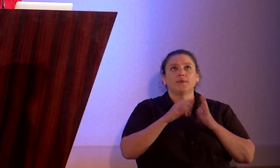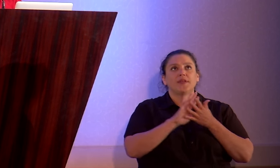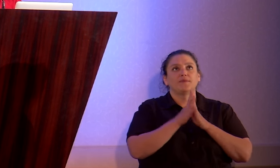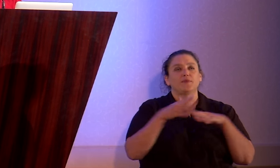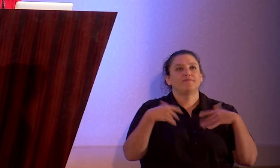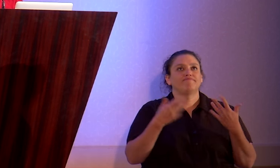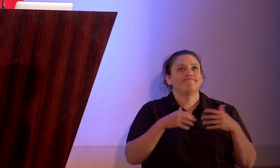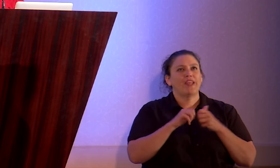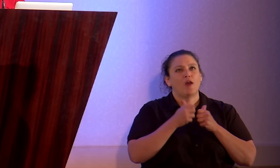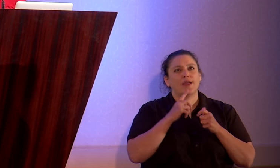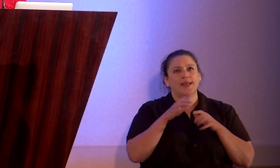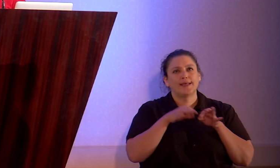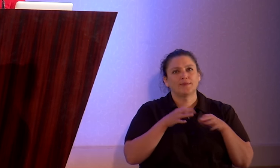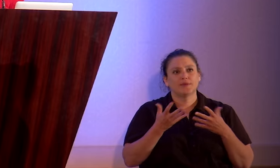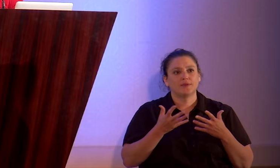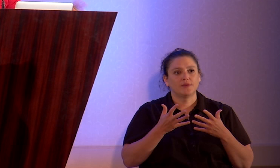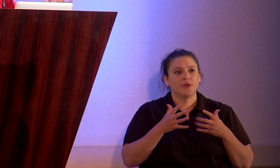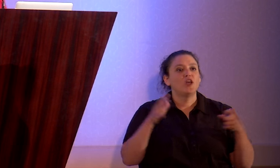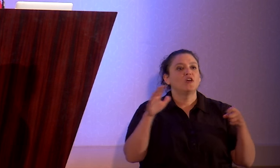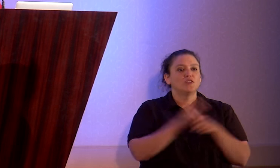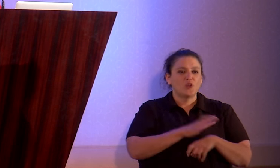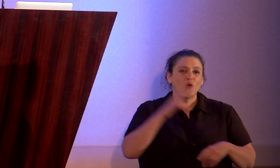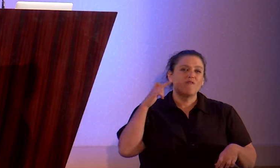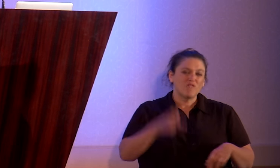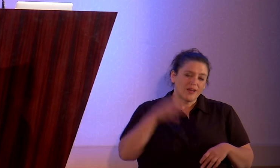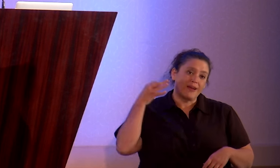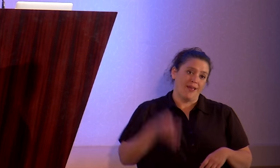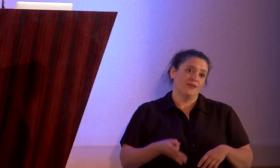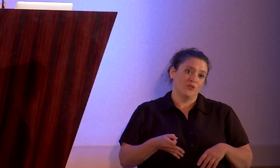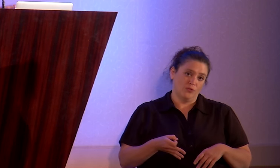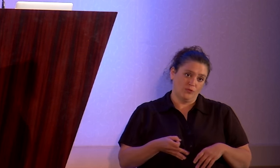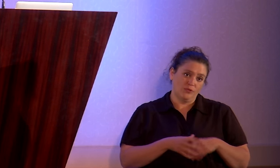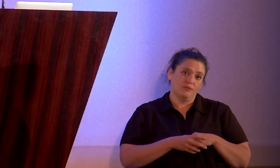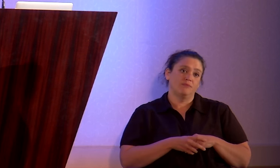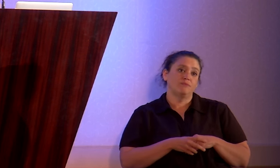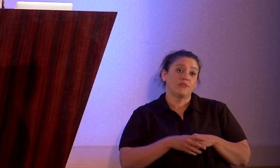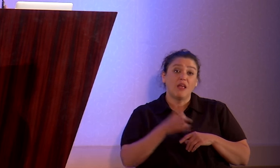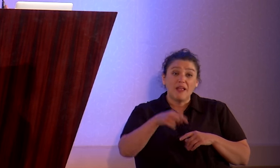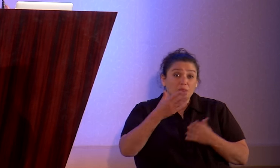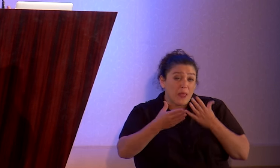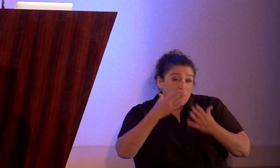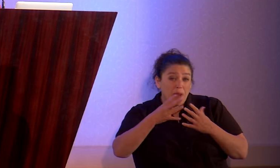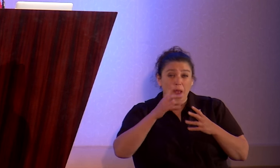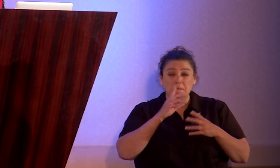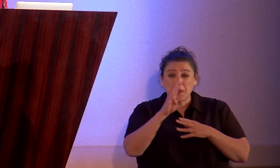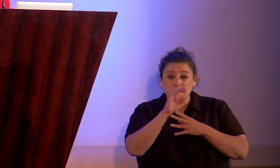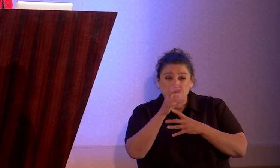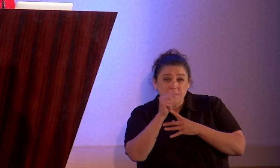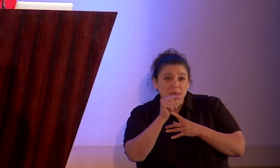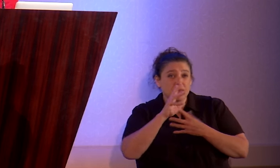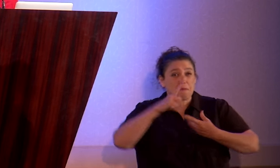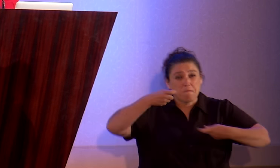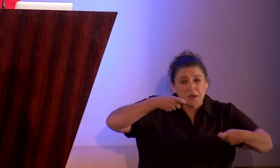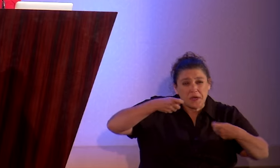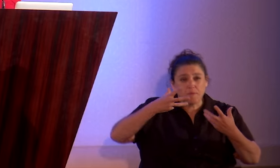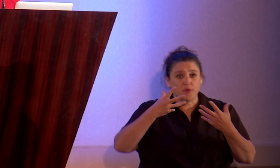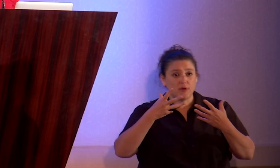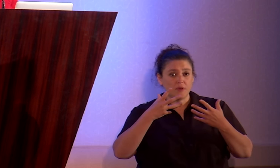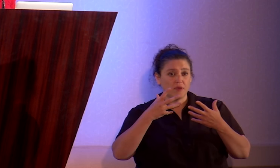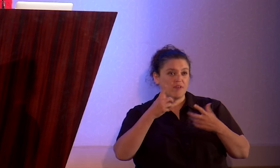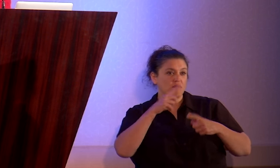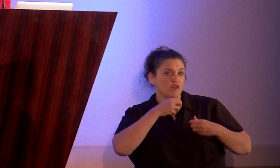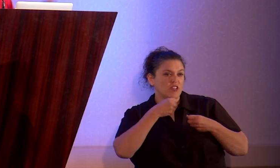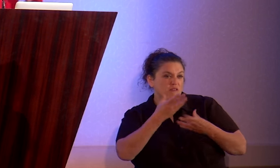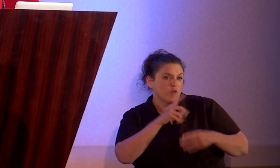this delicately, total fucking assholes. They may be bigoted, manipulative, guilt-tripping,